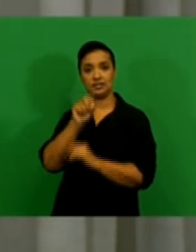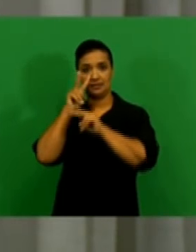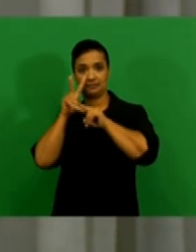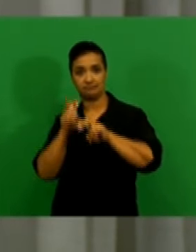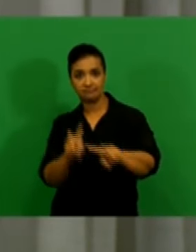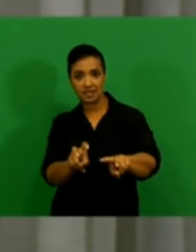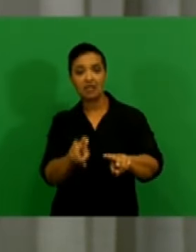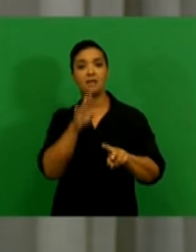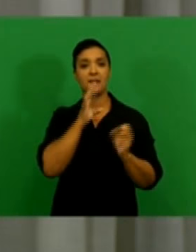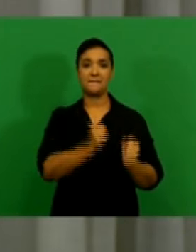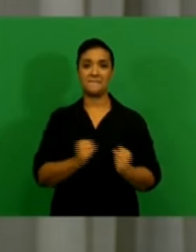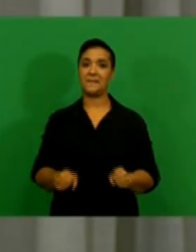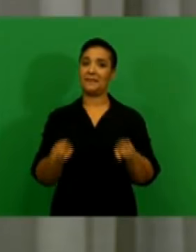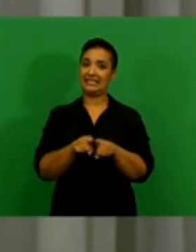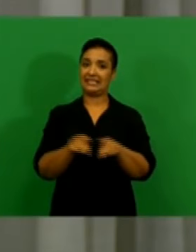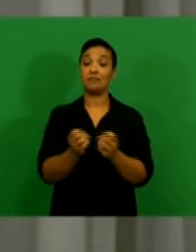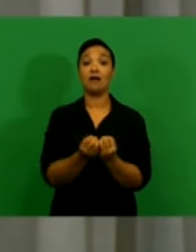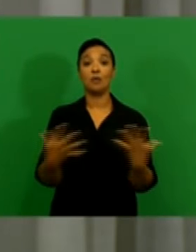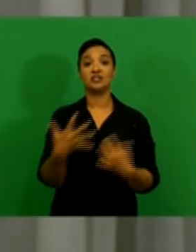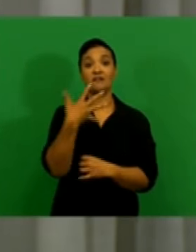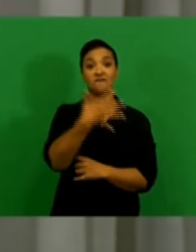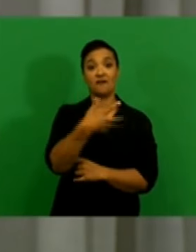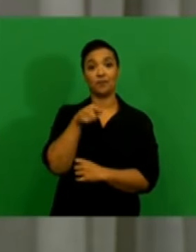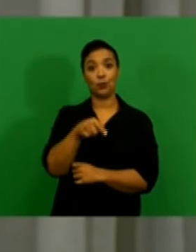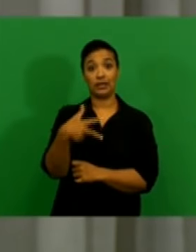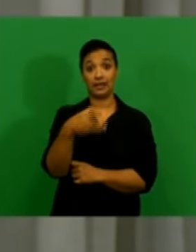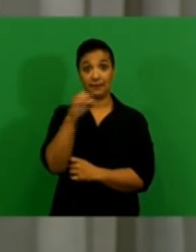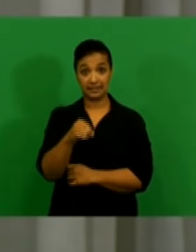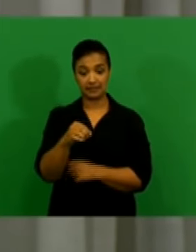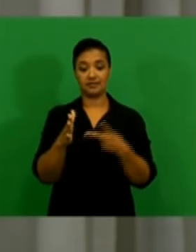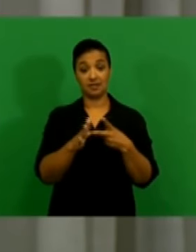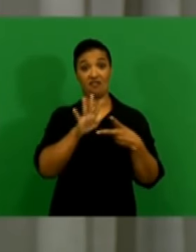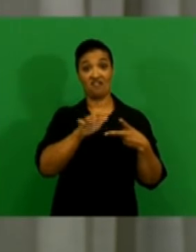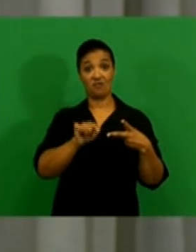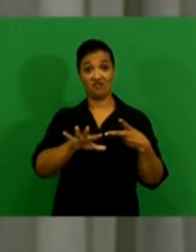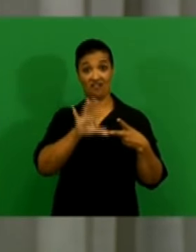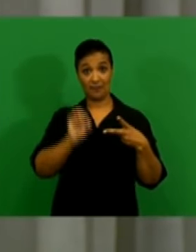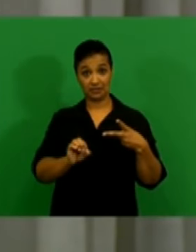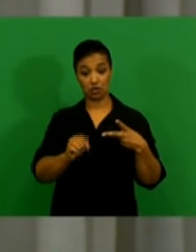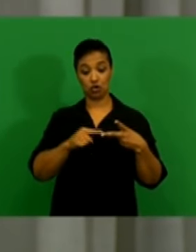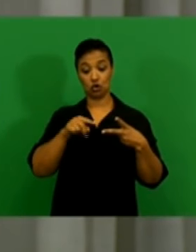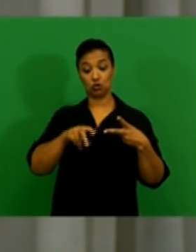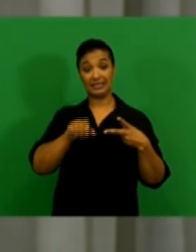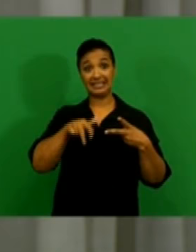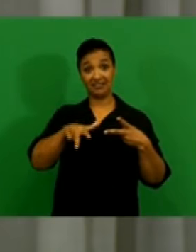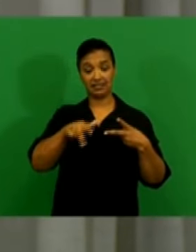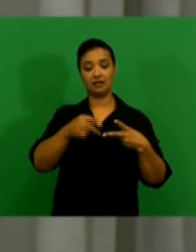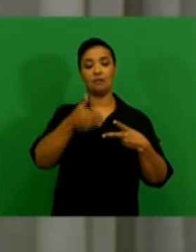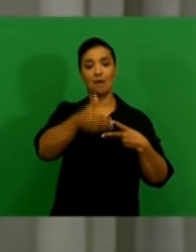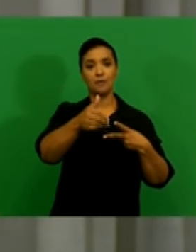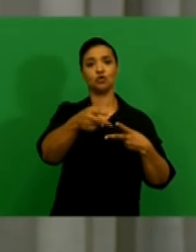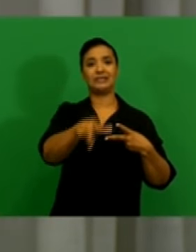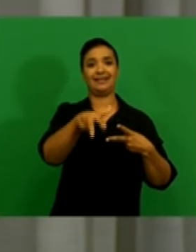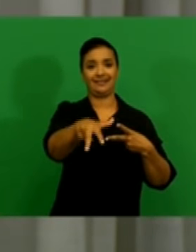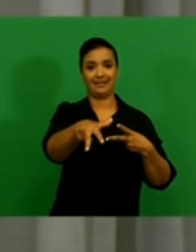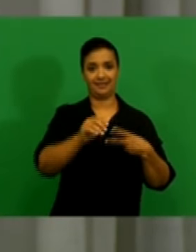are relatively unchanged at 5.8% and 5.5% for 2017 and 2018.